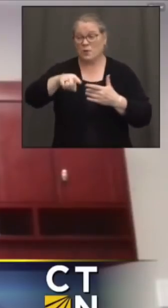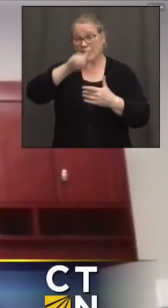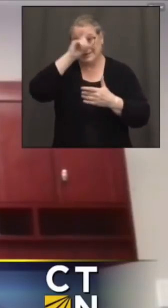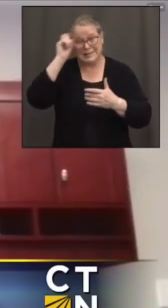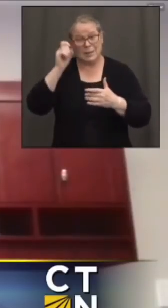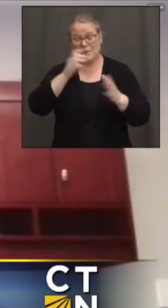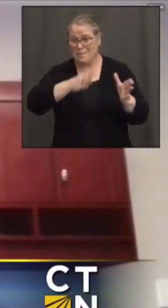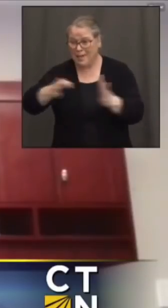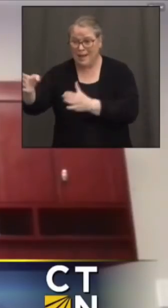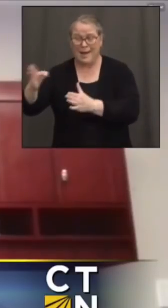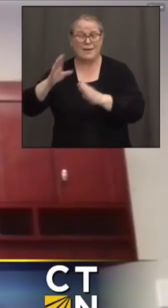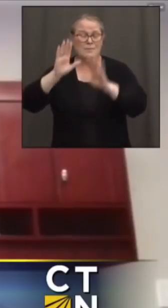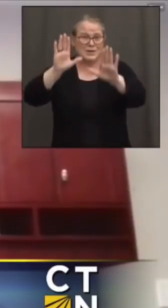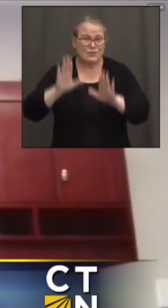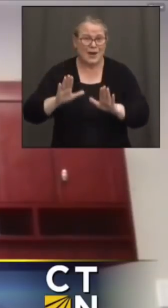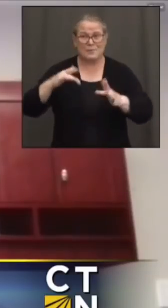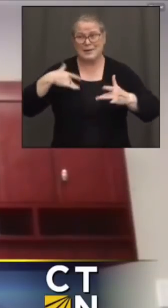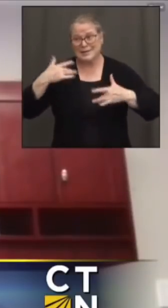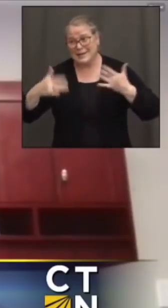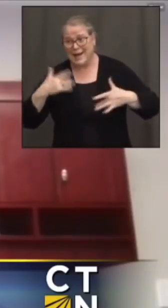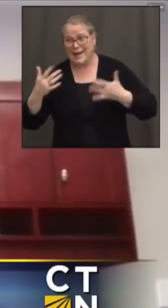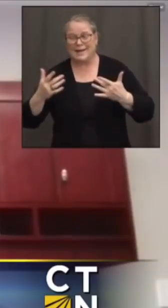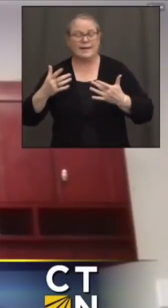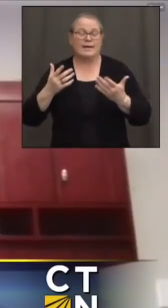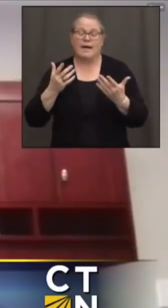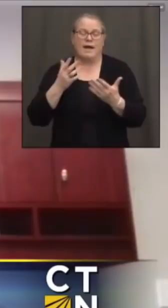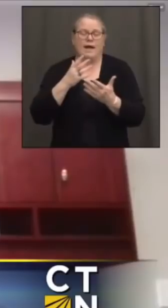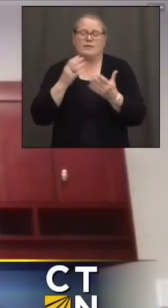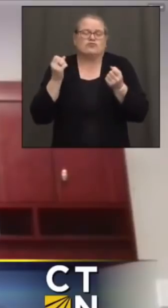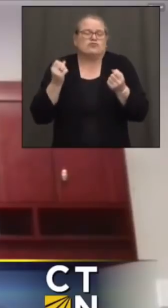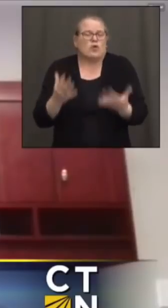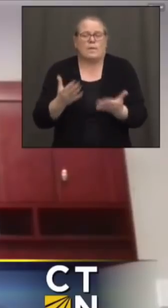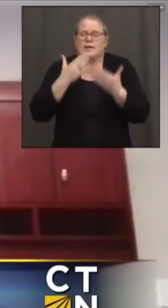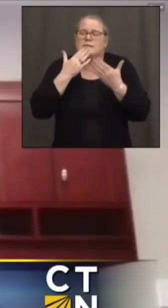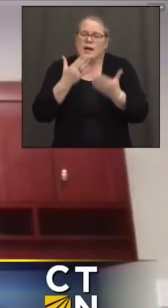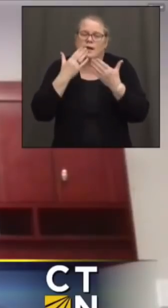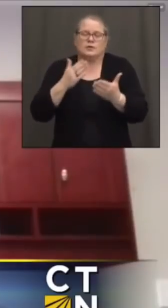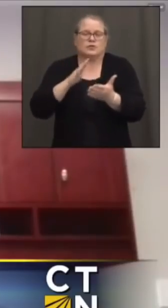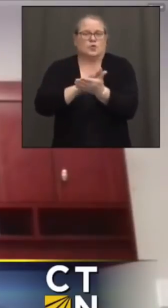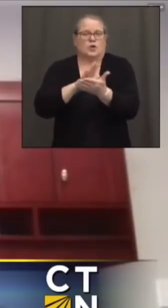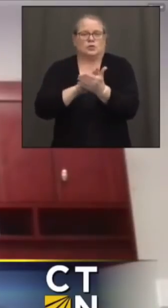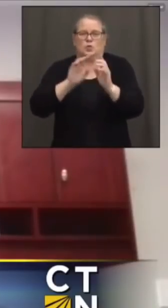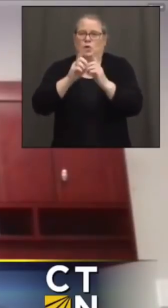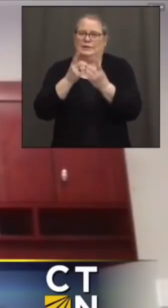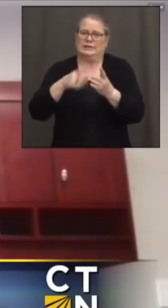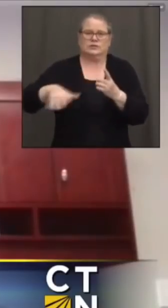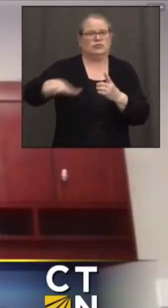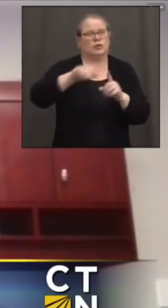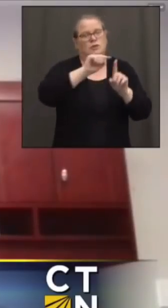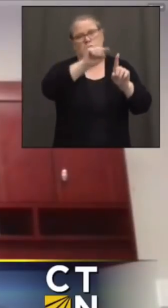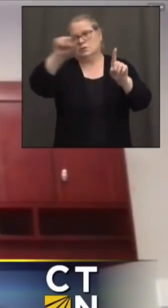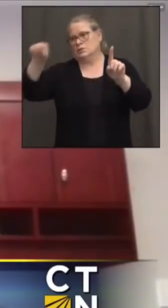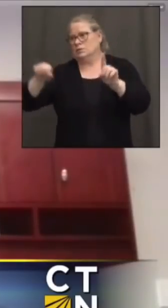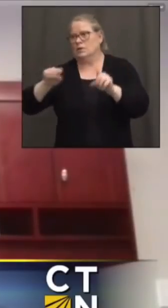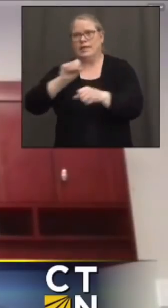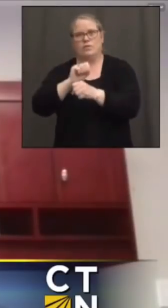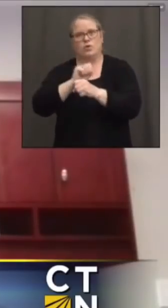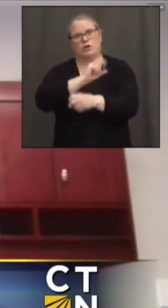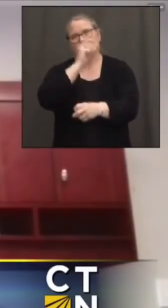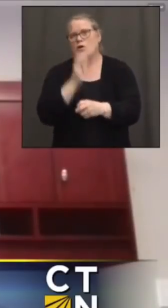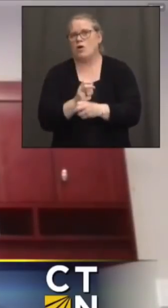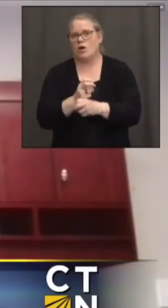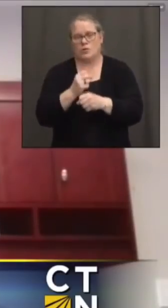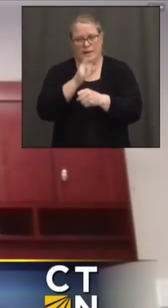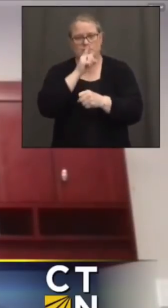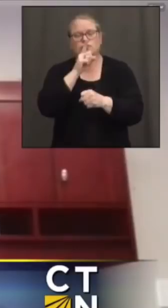for all of us. And again, we can't say enough thank you for our school districts that have worked so hard to ensure that our